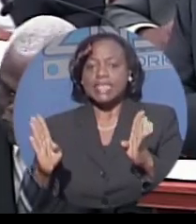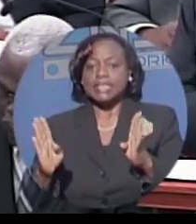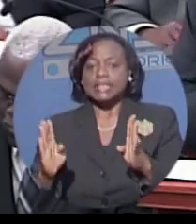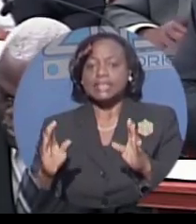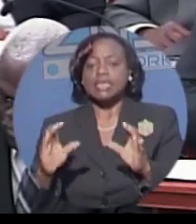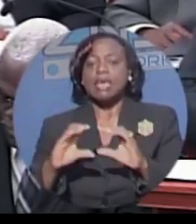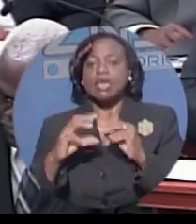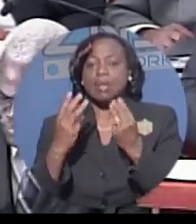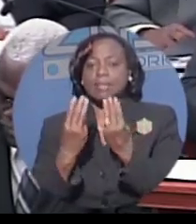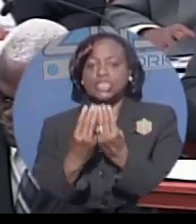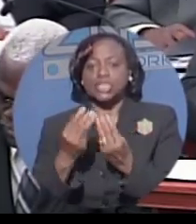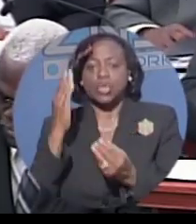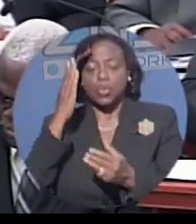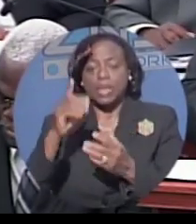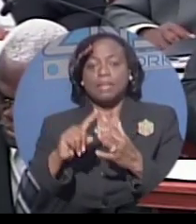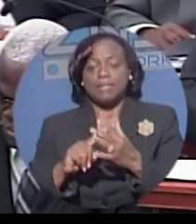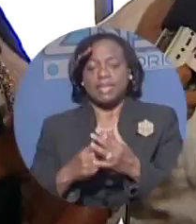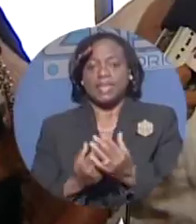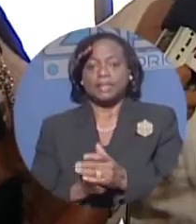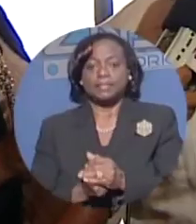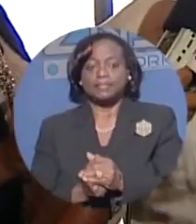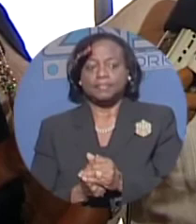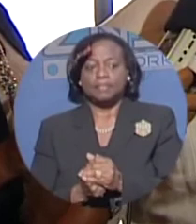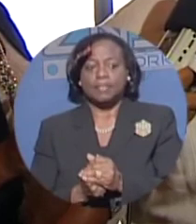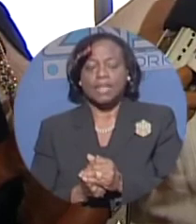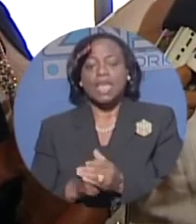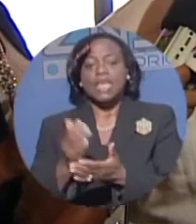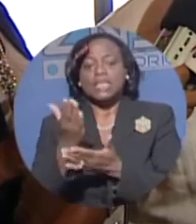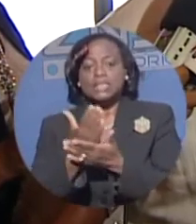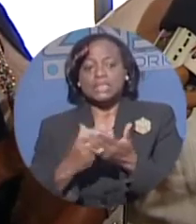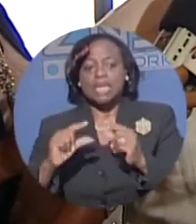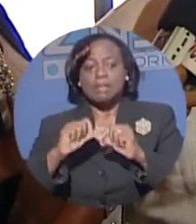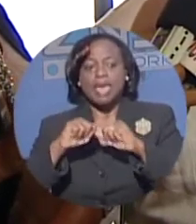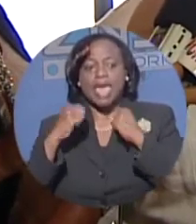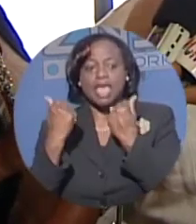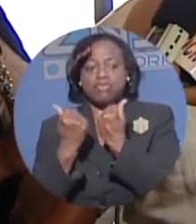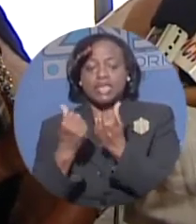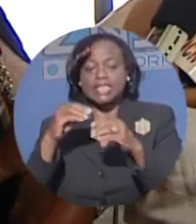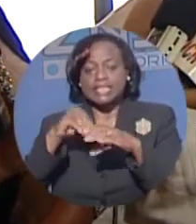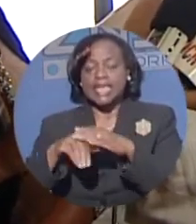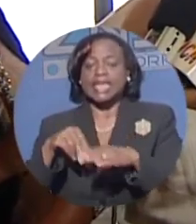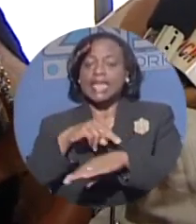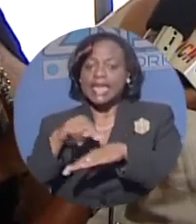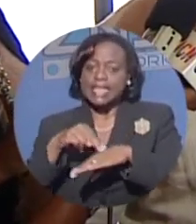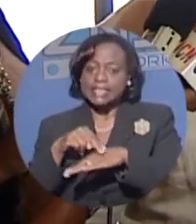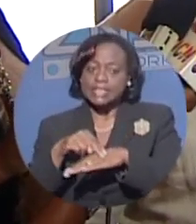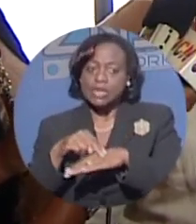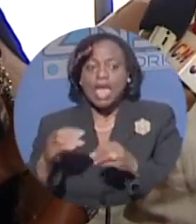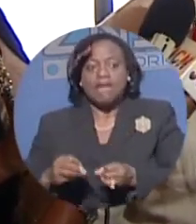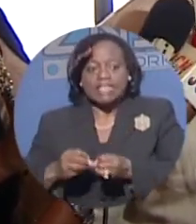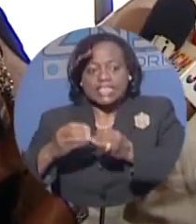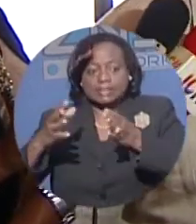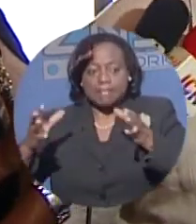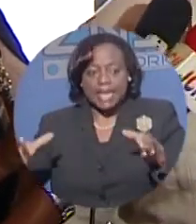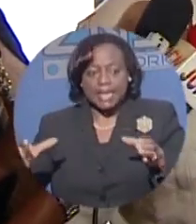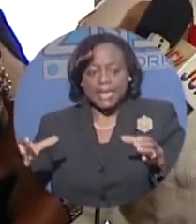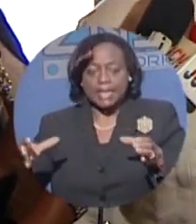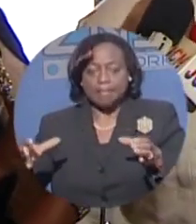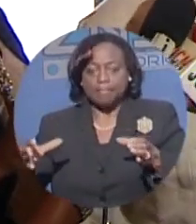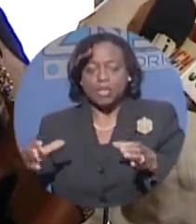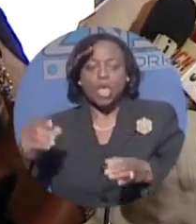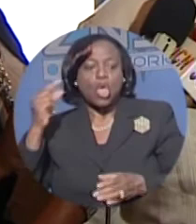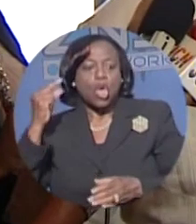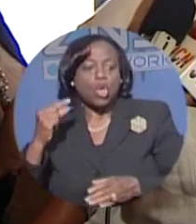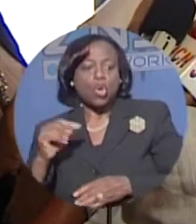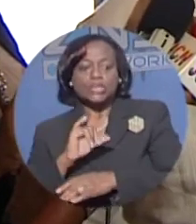resumes on Wednesday. Some constituencies in Nassau have expanded tremendously. Golden Isles,